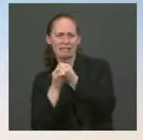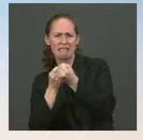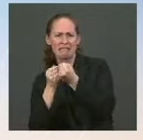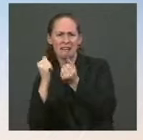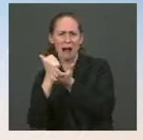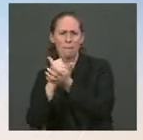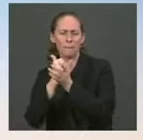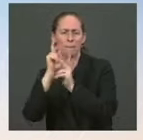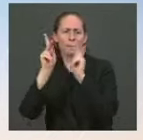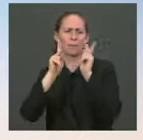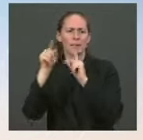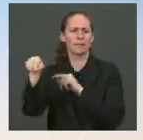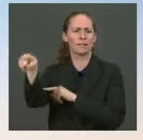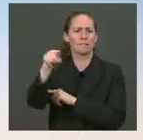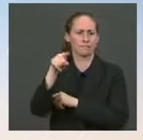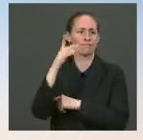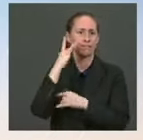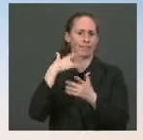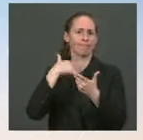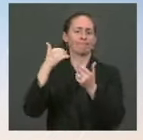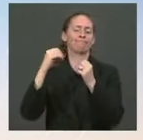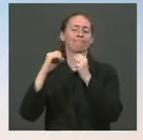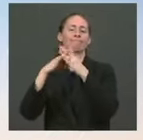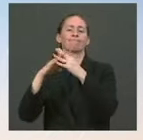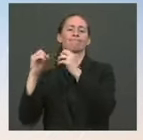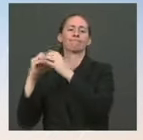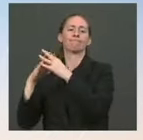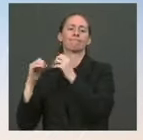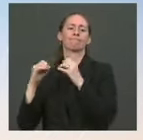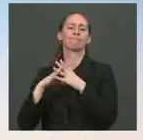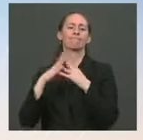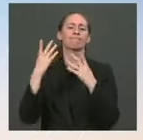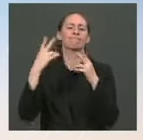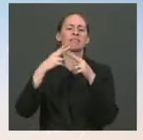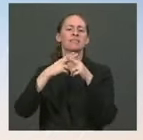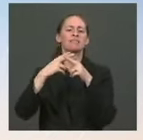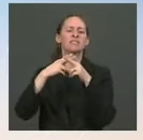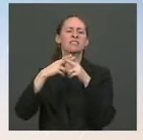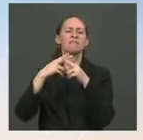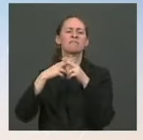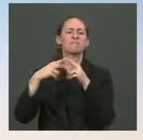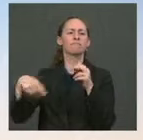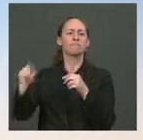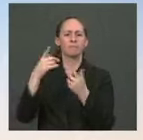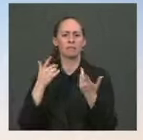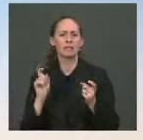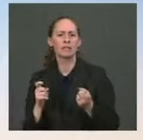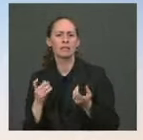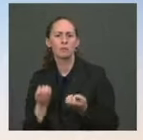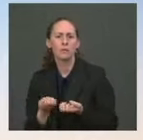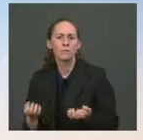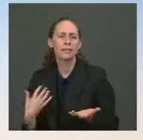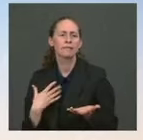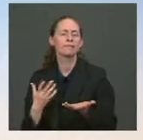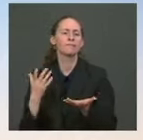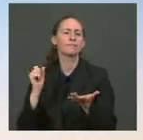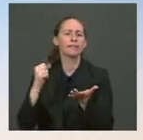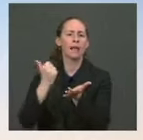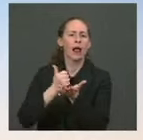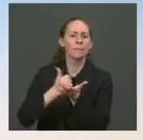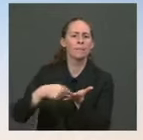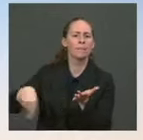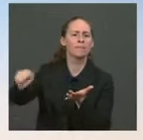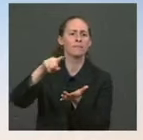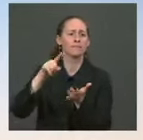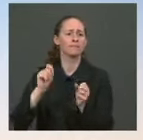why we set up medical facilities with the appropriate equipment to address their medical needs. And I must